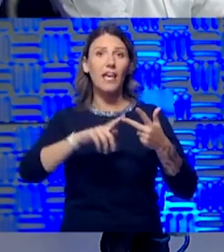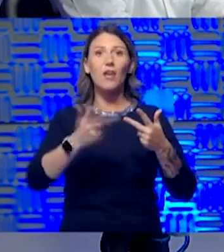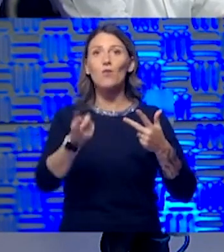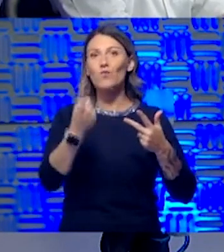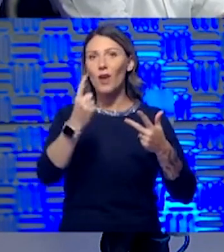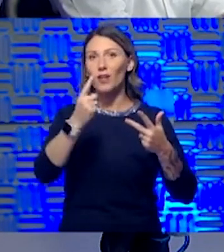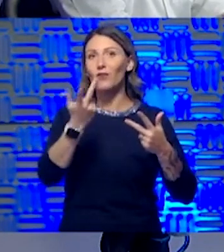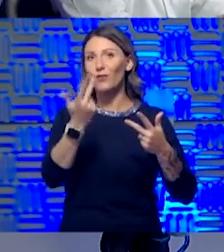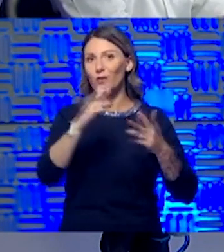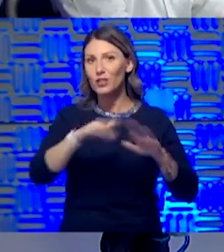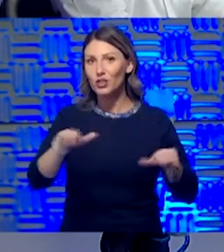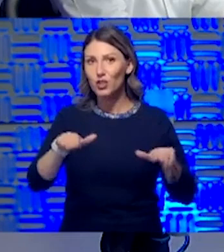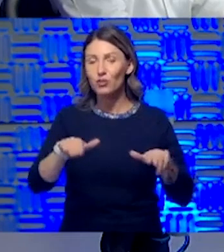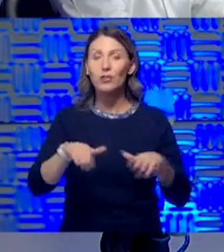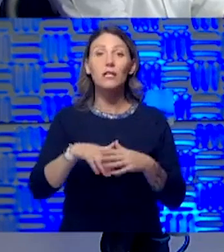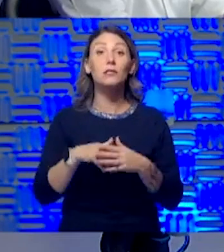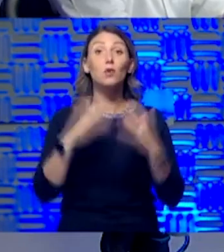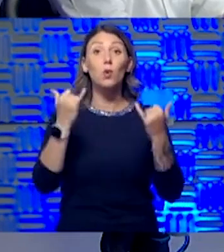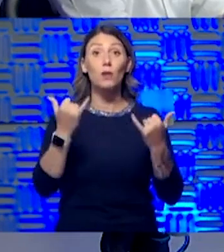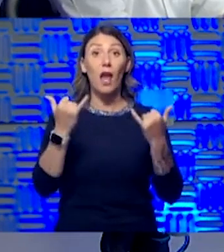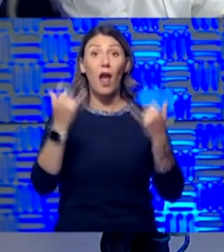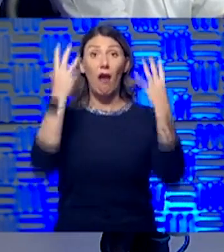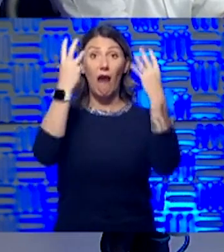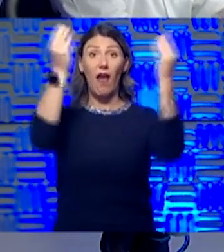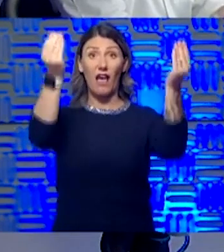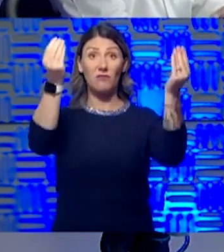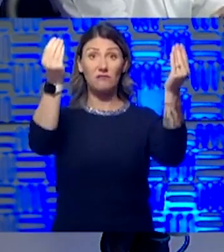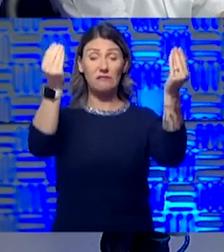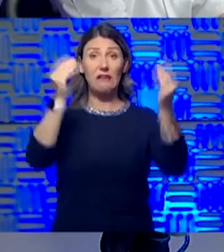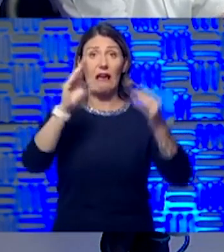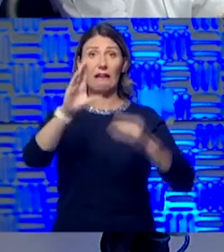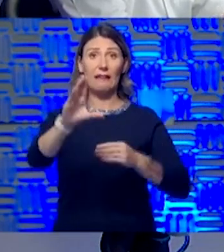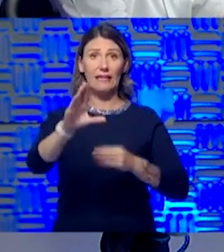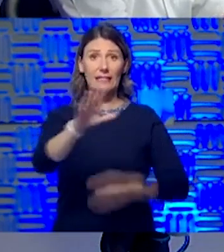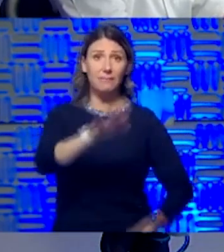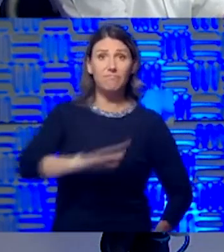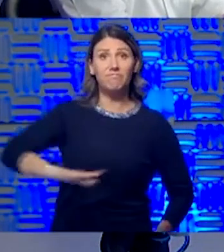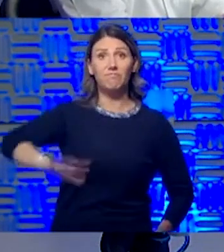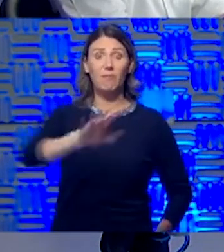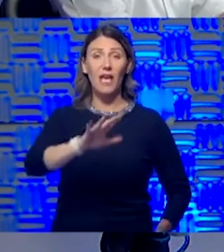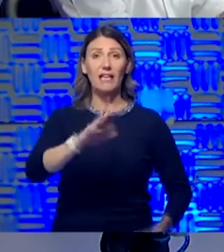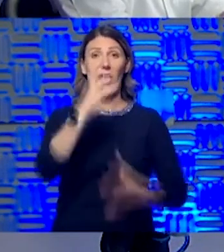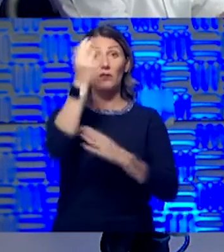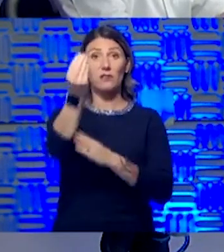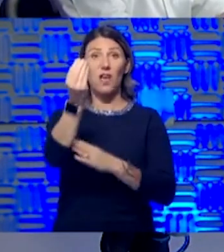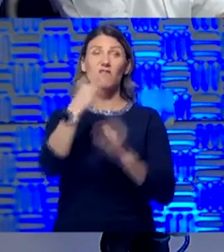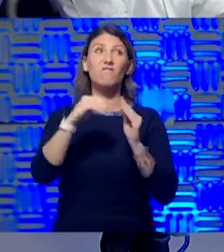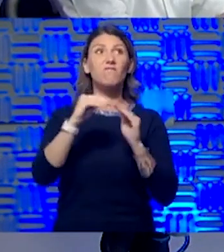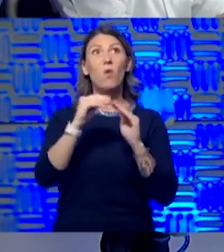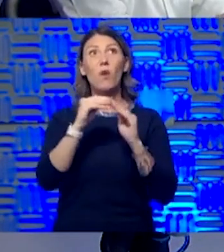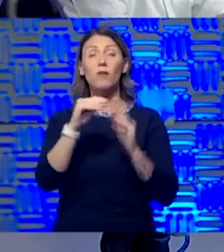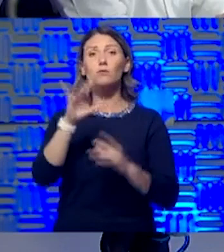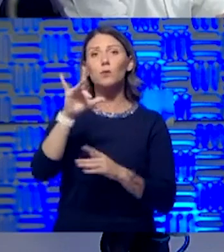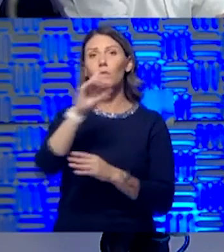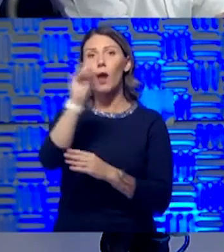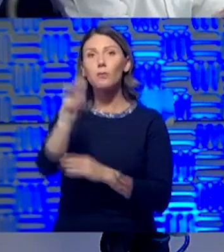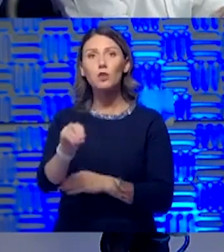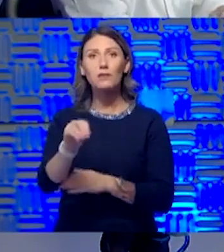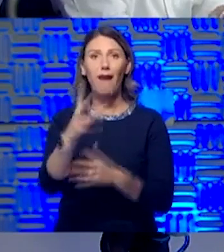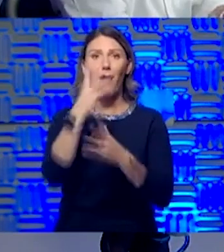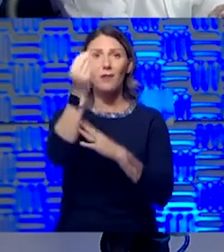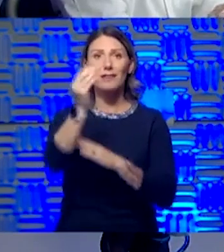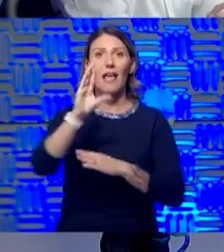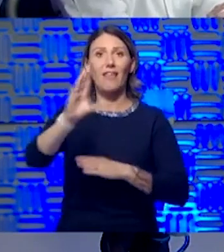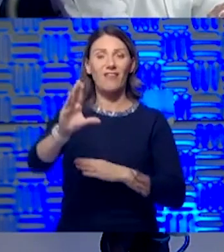Now he's outside the bubble for 25% of his time. Yeah. So, Dana, that again, how